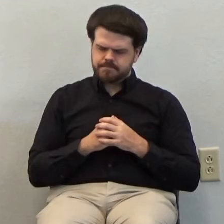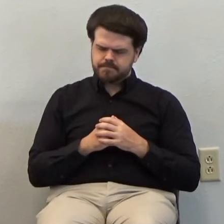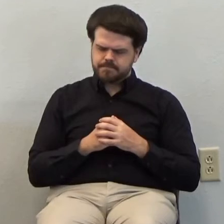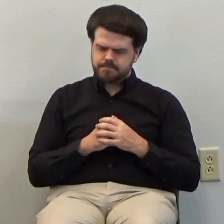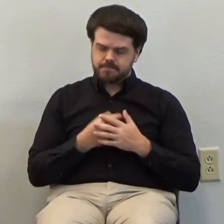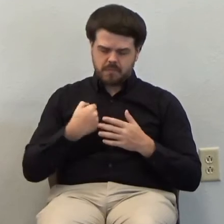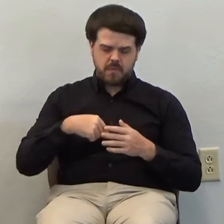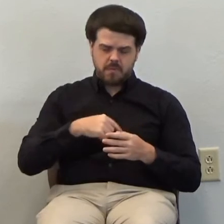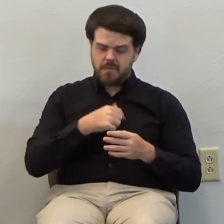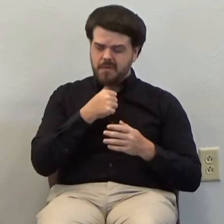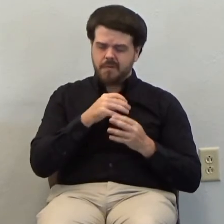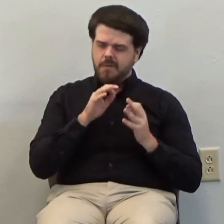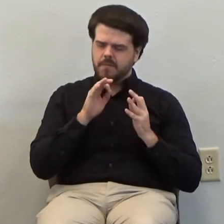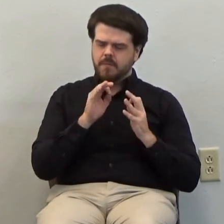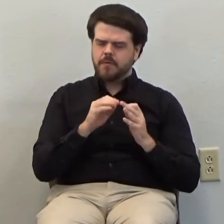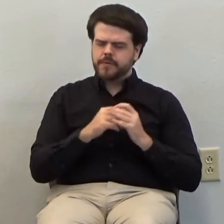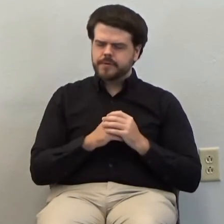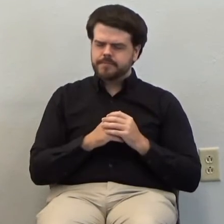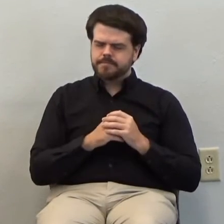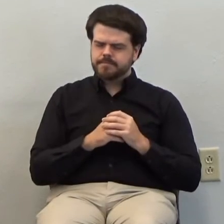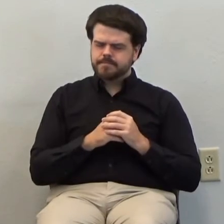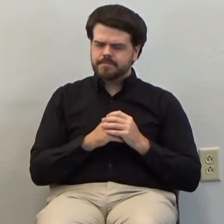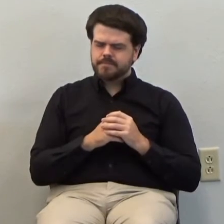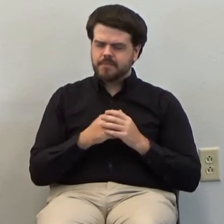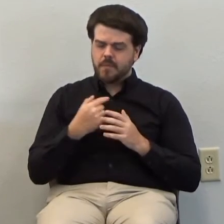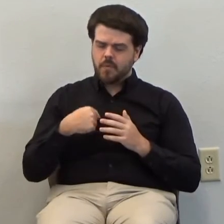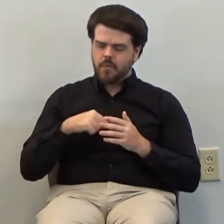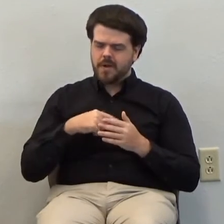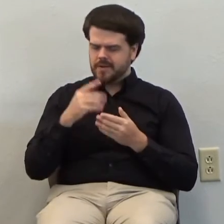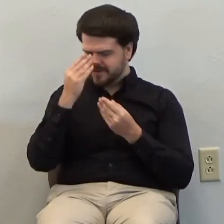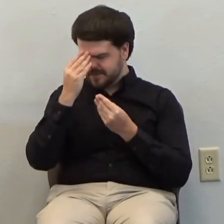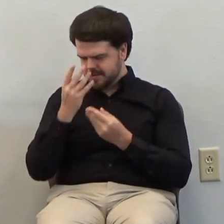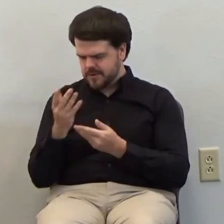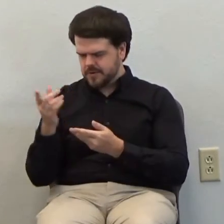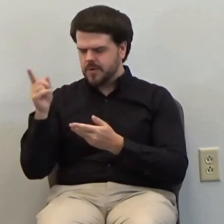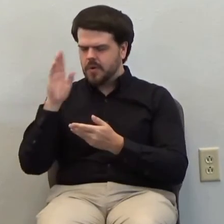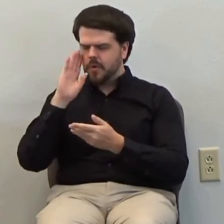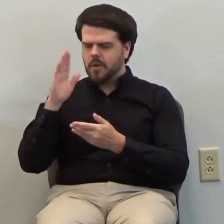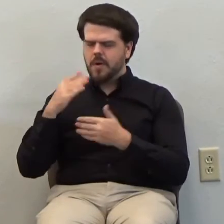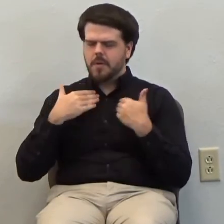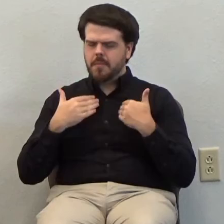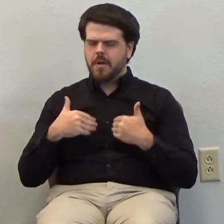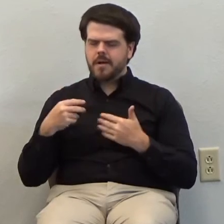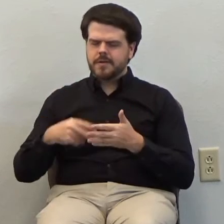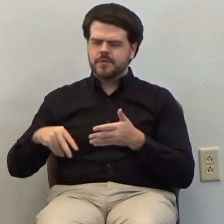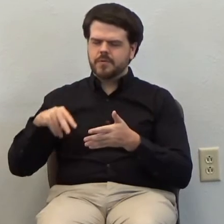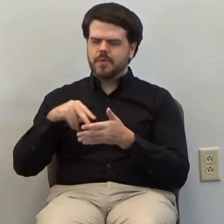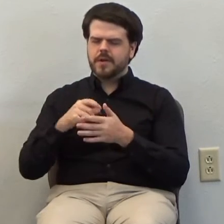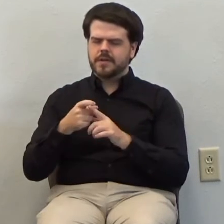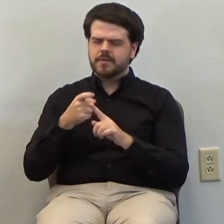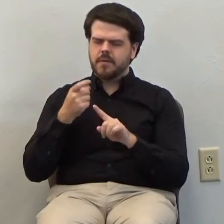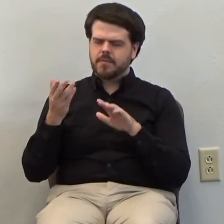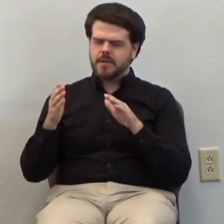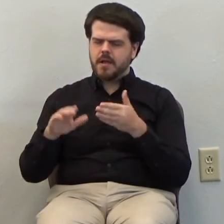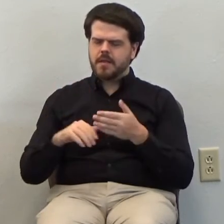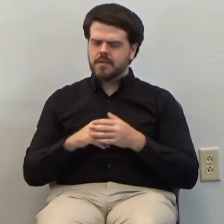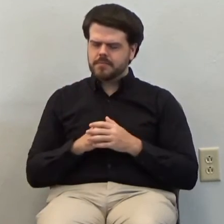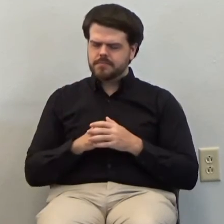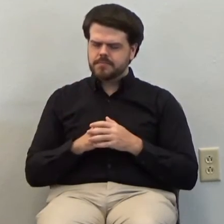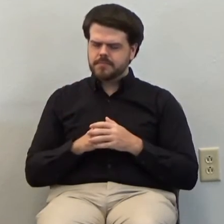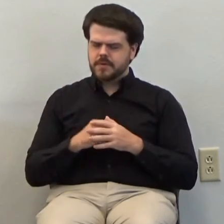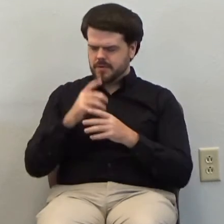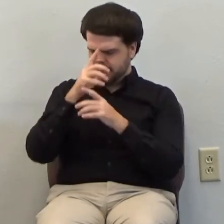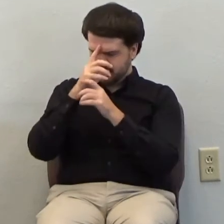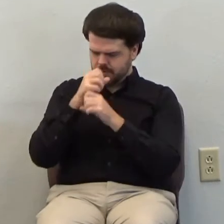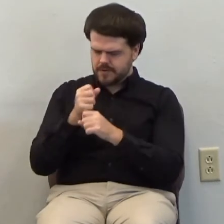and to submit to you as the one who will raise our bodies from death that is to trust in you